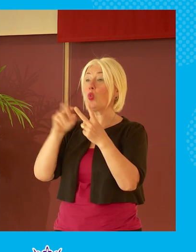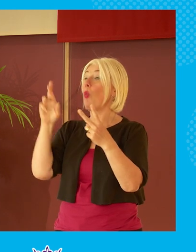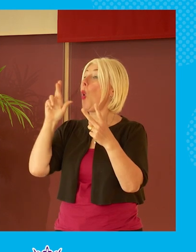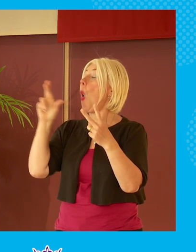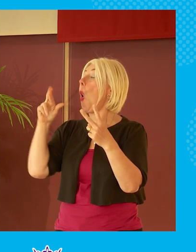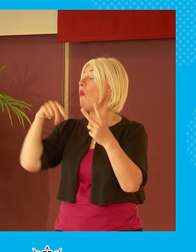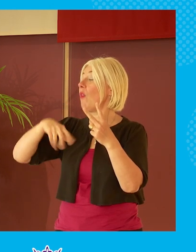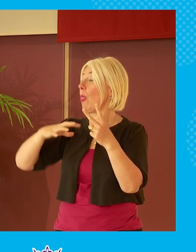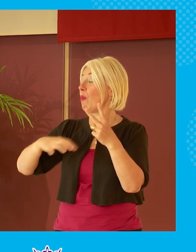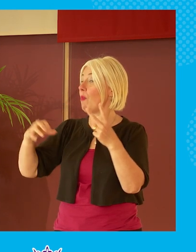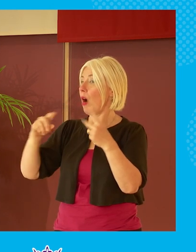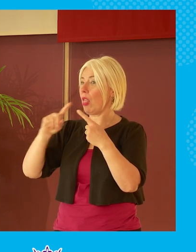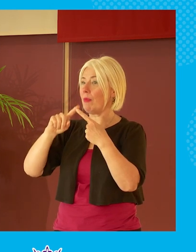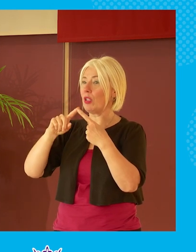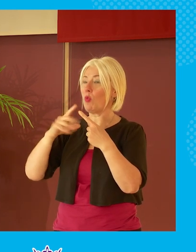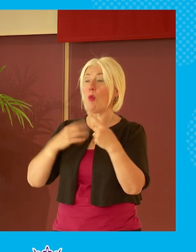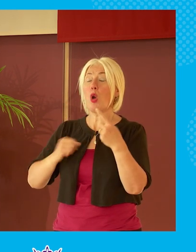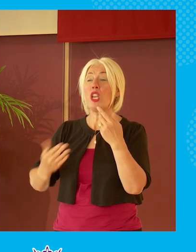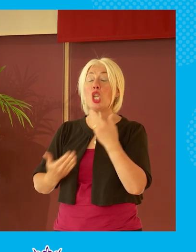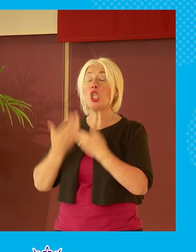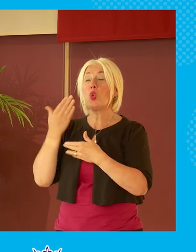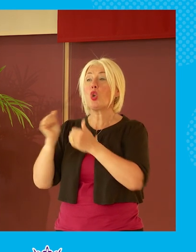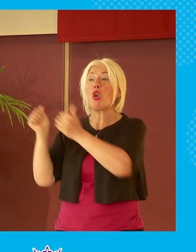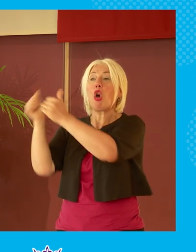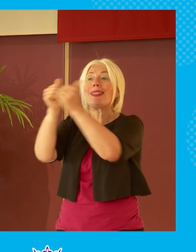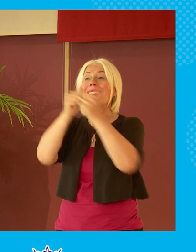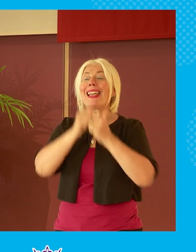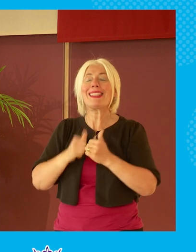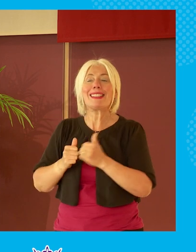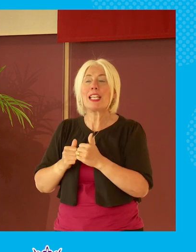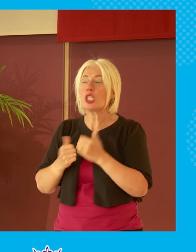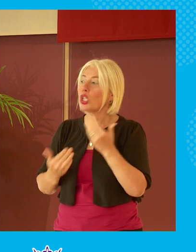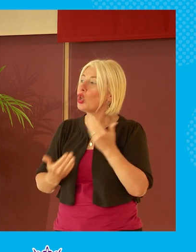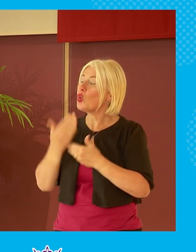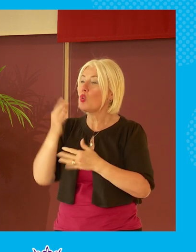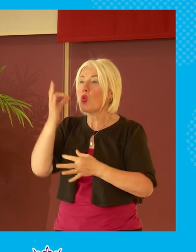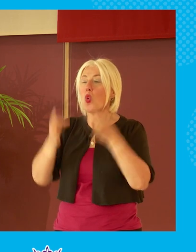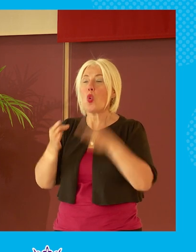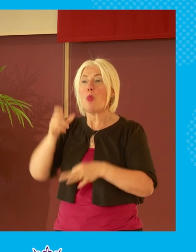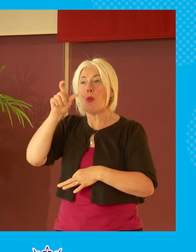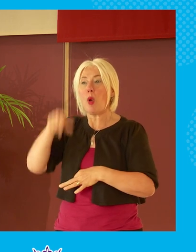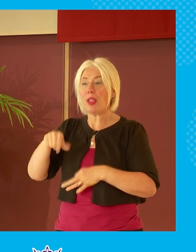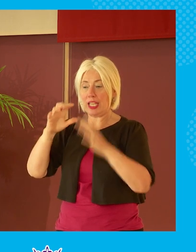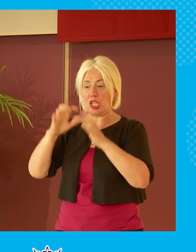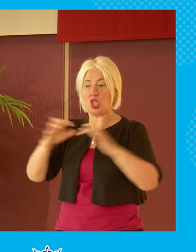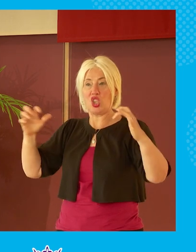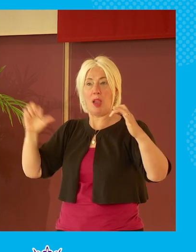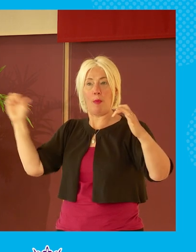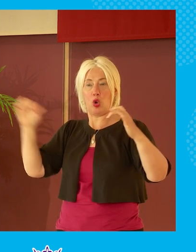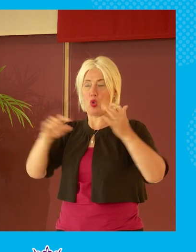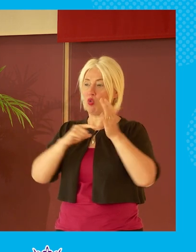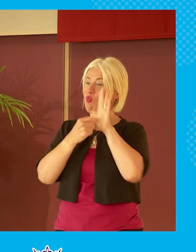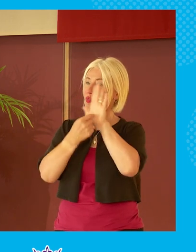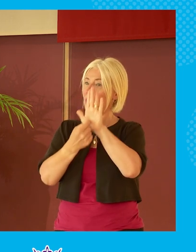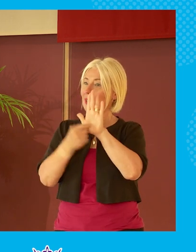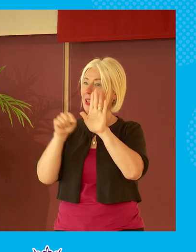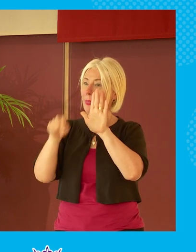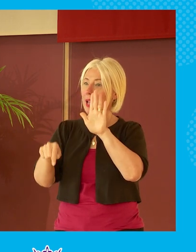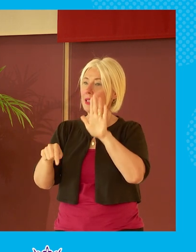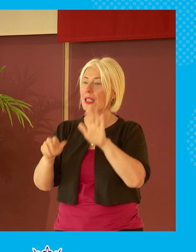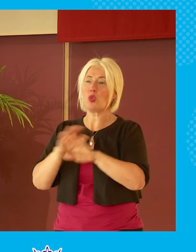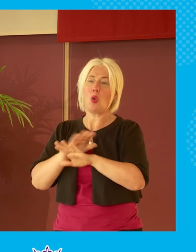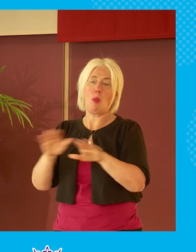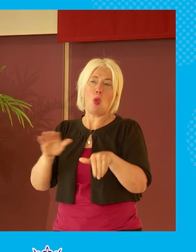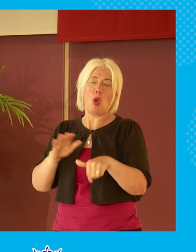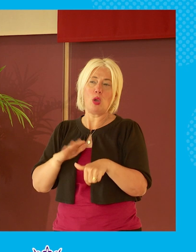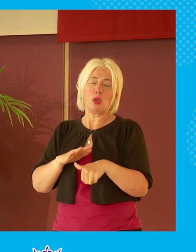was that new kind of consensus the new politics and the chamber was meant to represent that and it's no surprise in some ways given